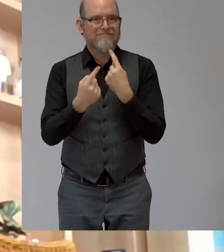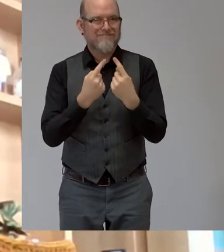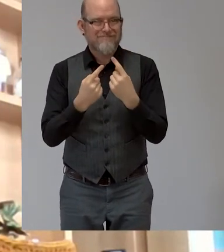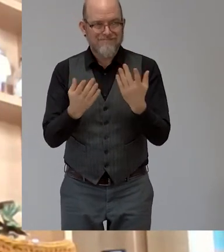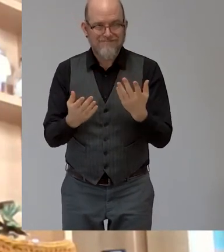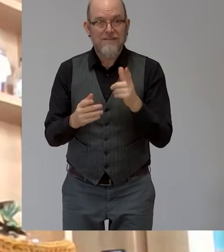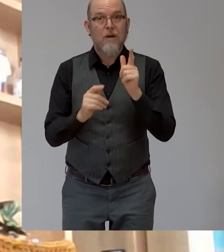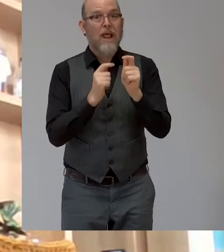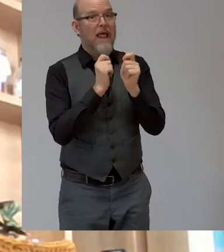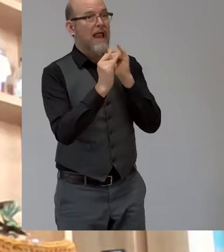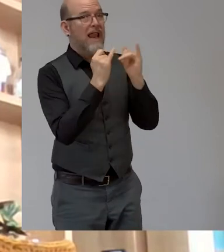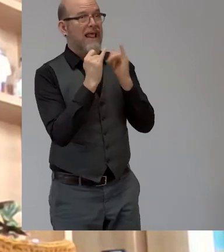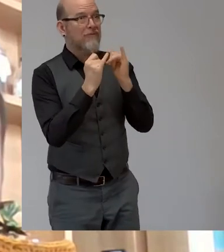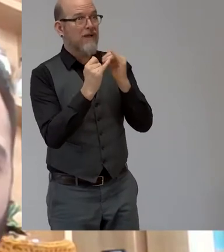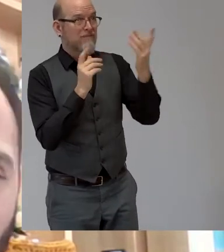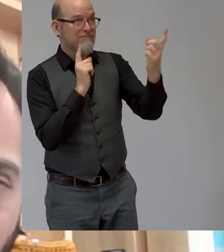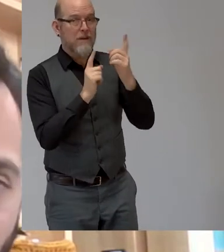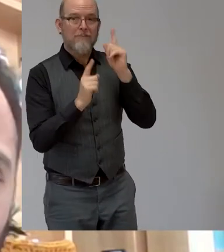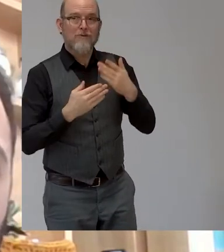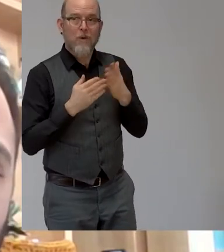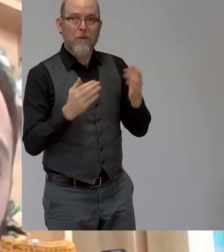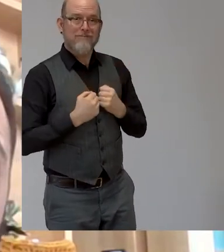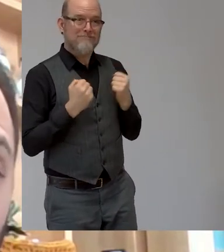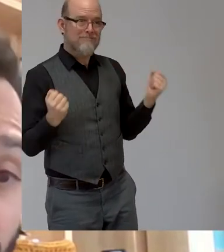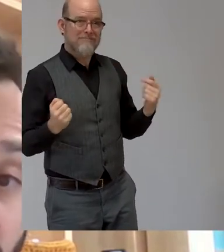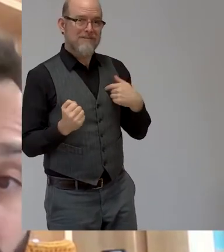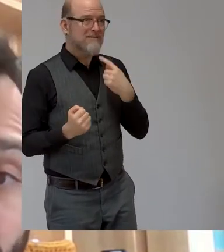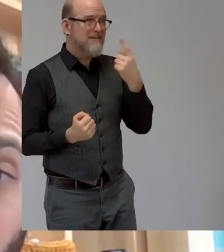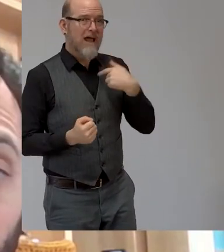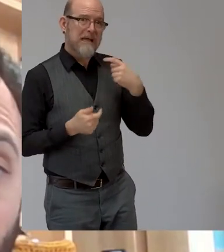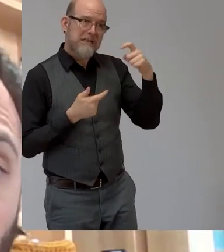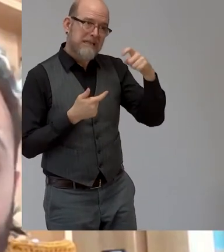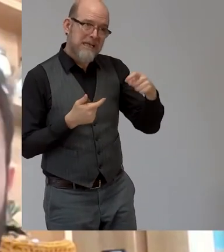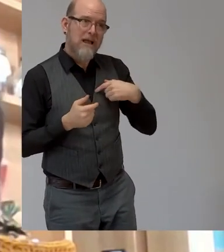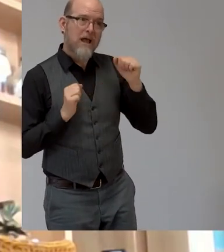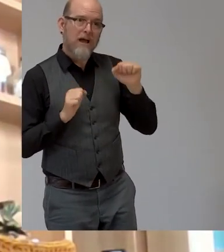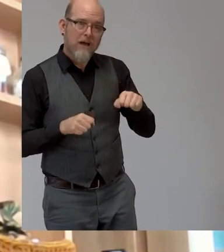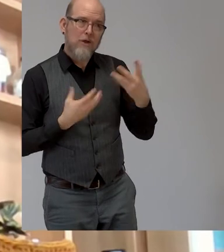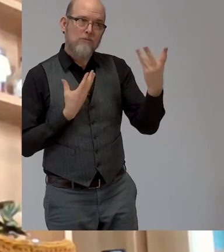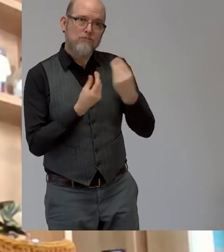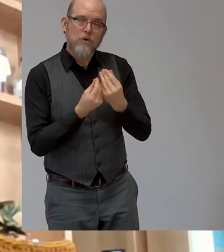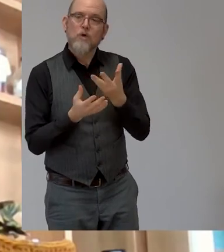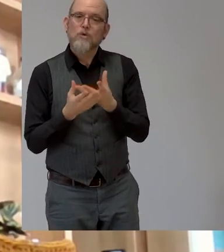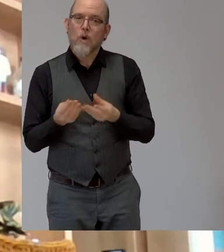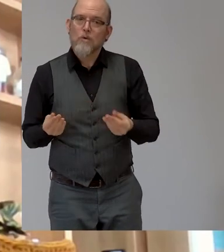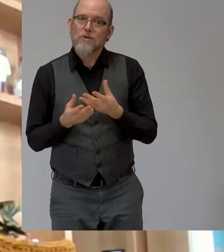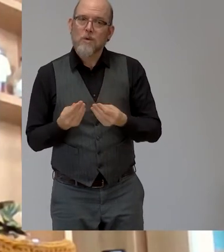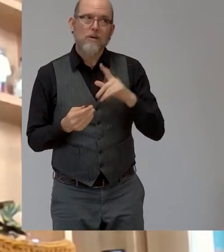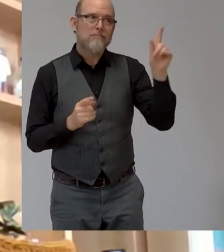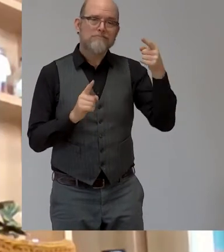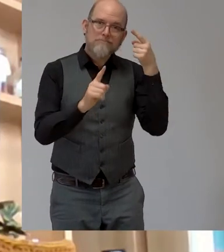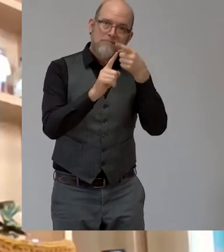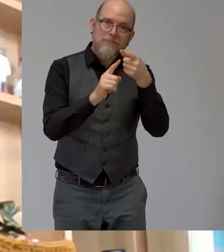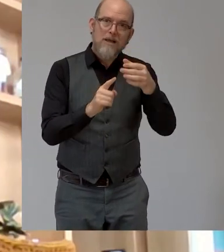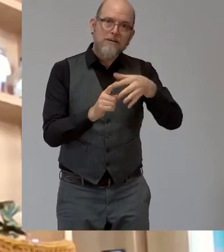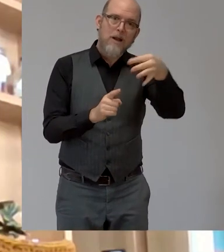possible solutions and this must be done together solutions that differentiate me from my peers or are done without consulting me even if they